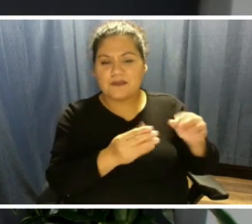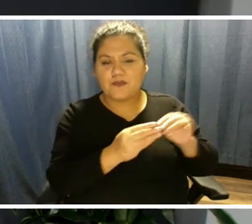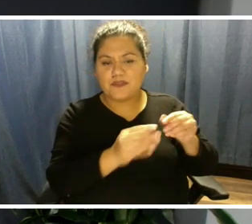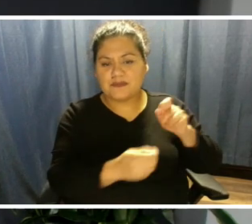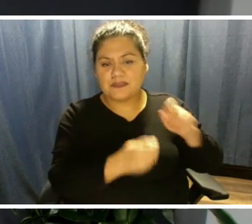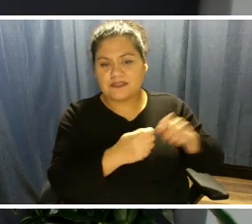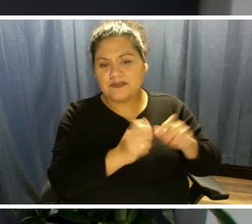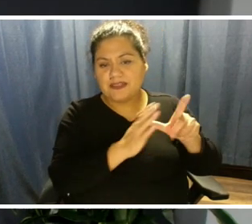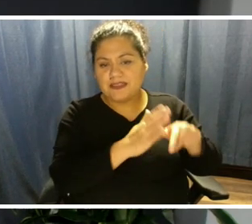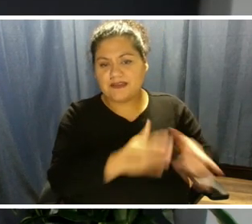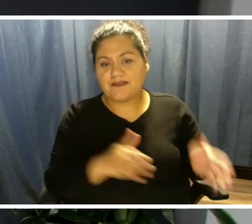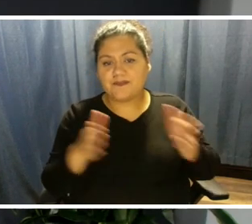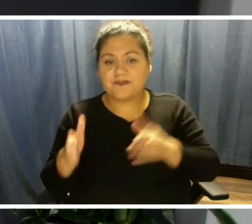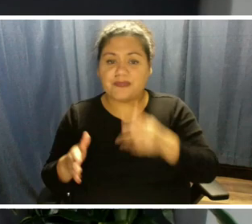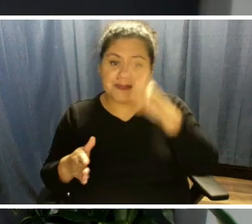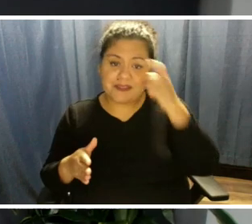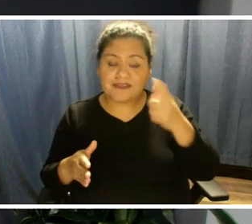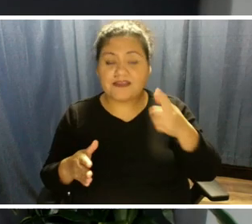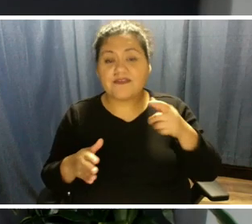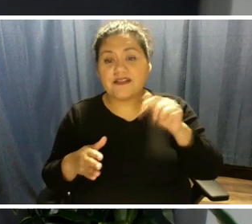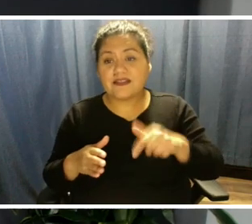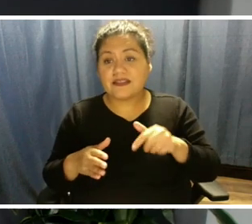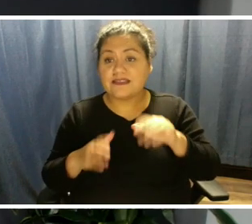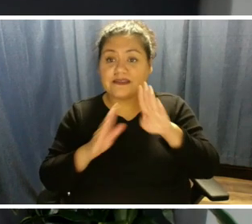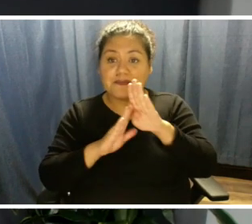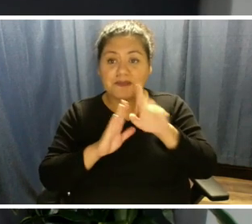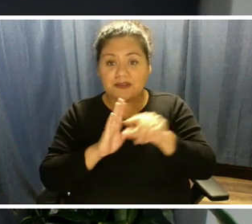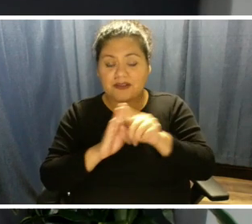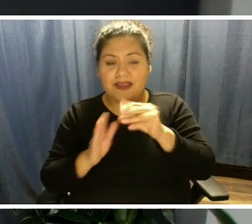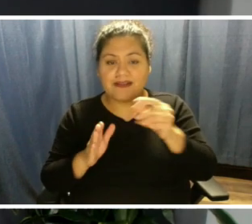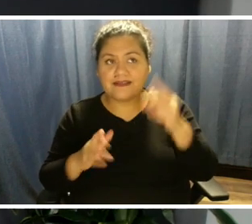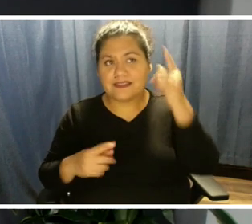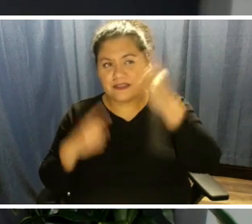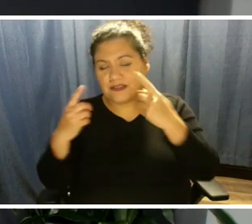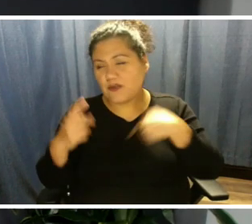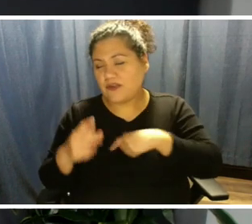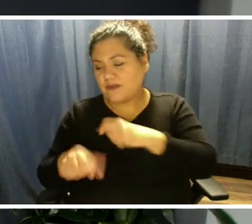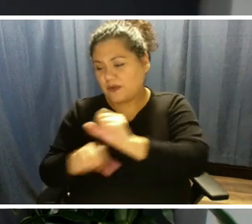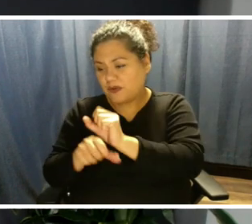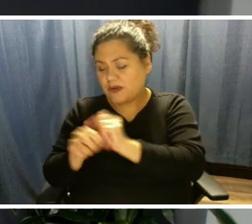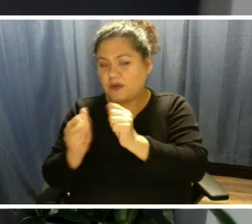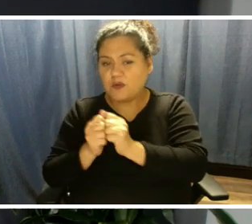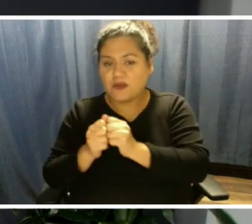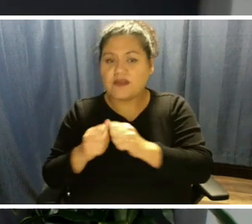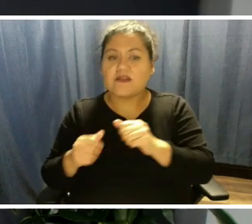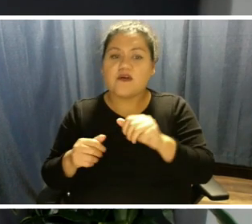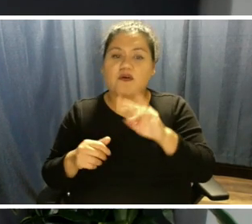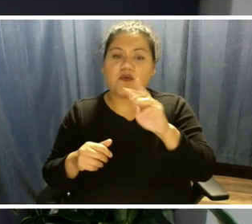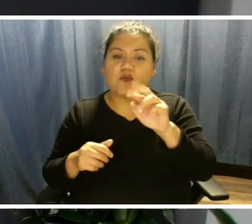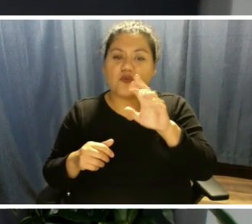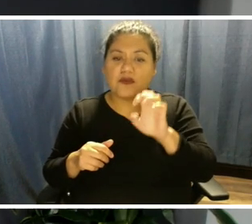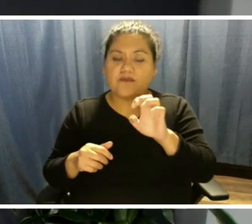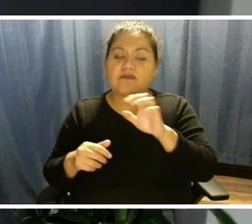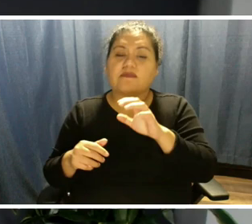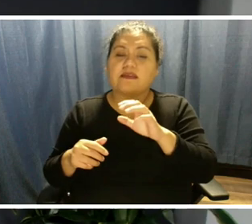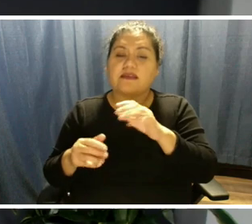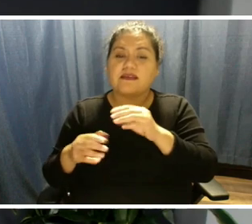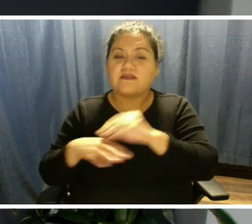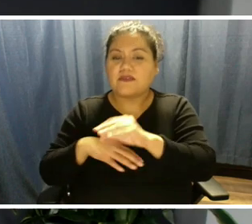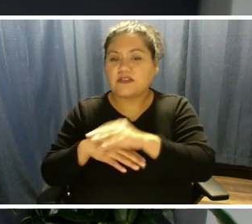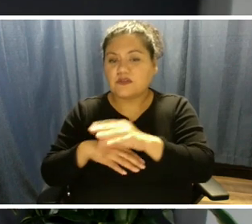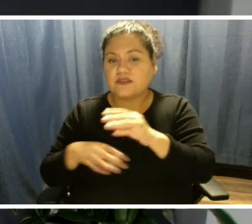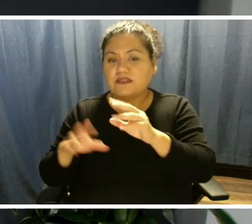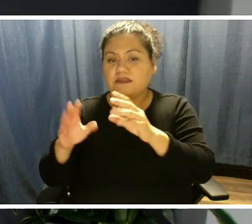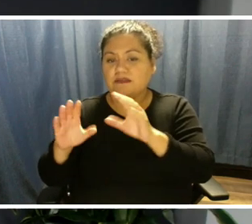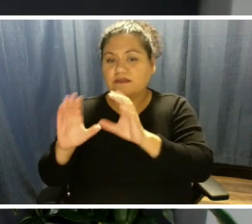It's because of this backdrop and these considerations that we've been working with our rate advisory committee to identify and examine the types of